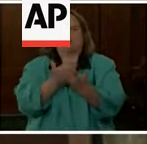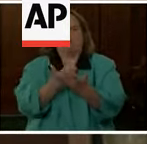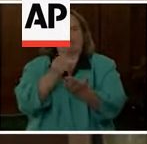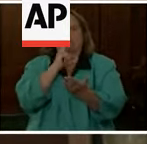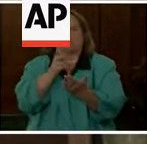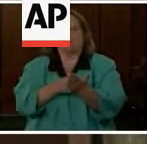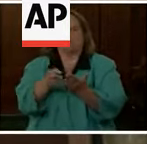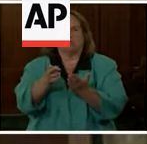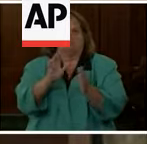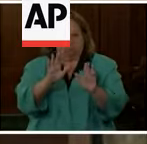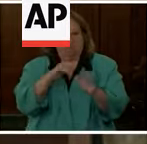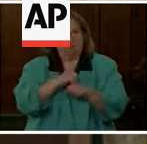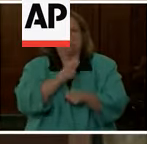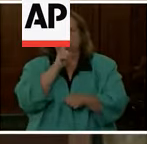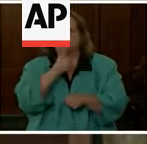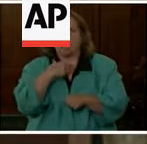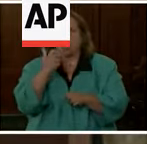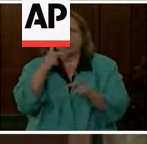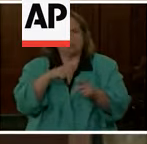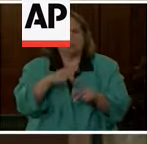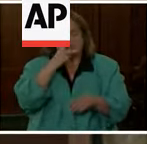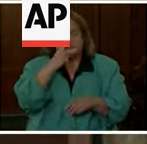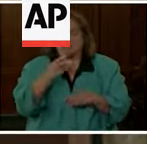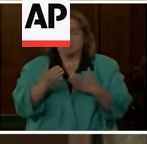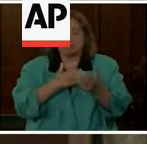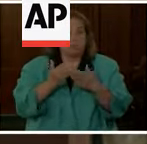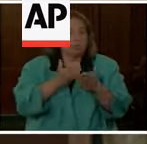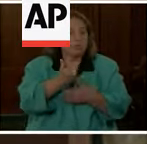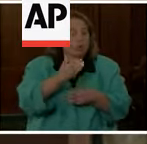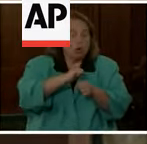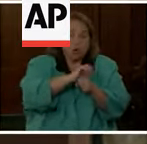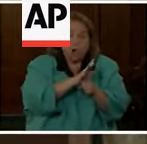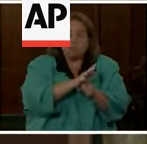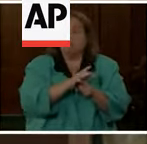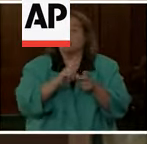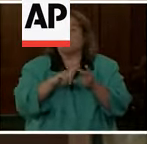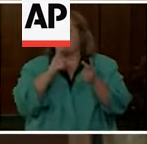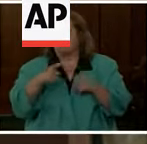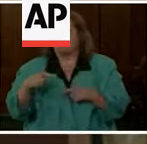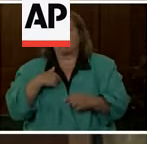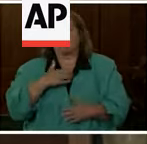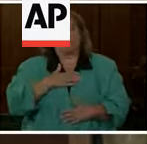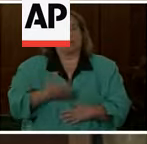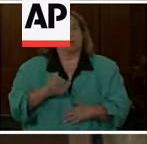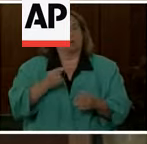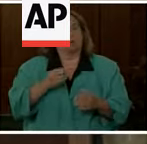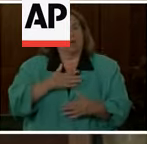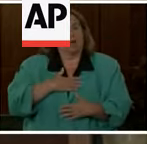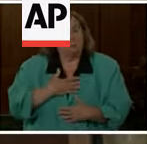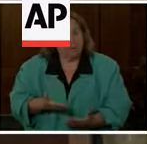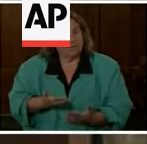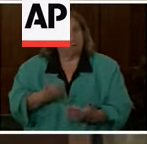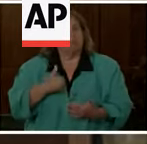hope people have seen that that throughout, whether it's dealing with covid or the rest, uh, I'm willing to admit when the wrong things happen,